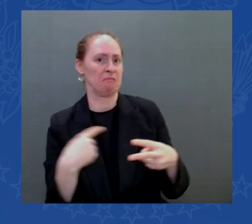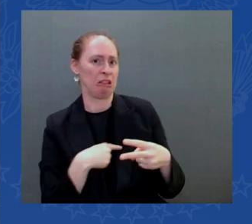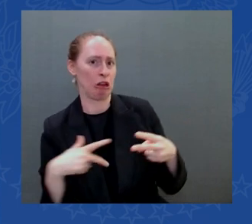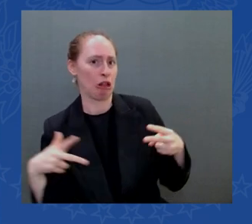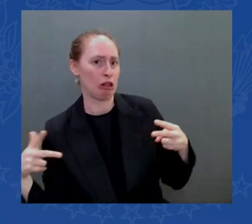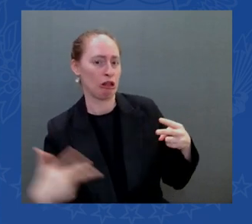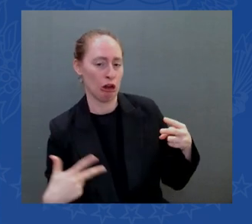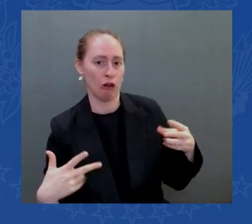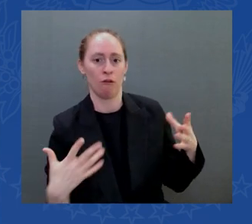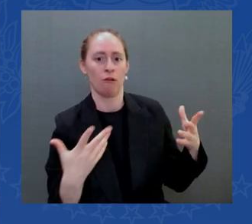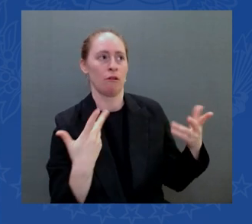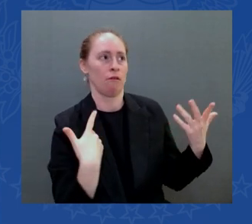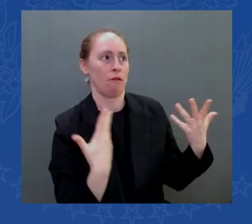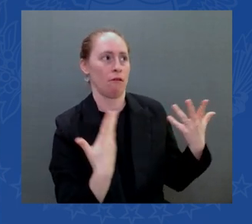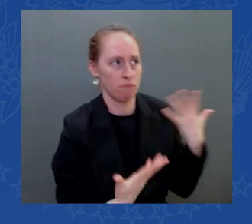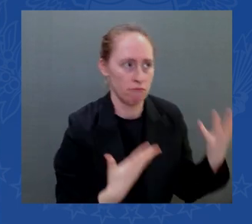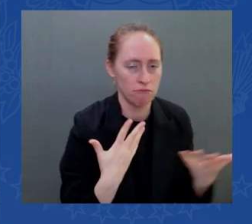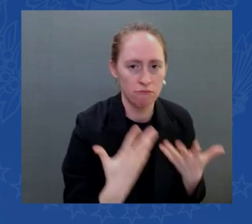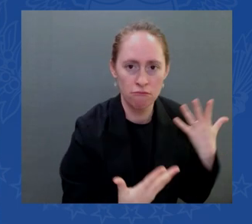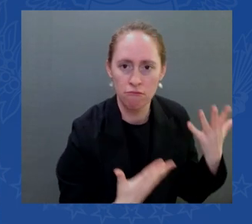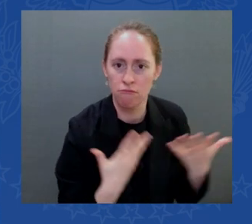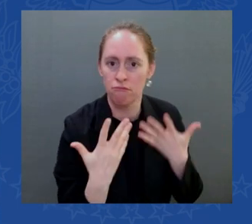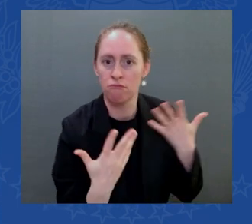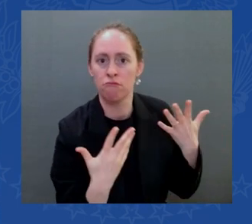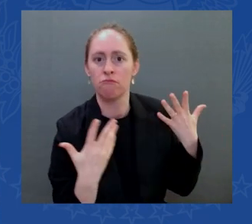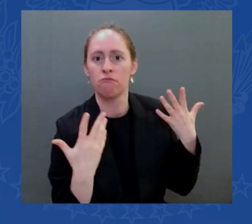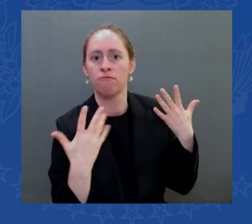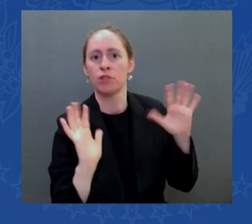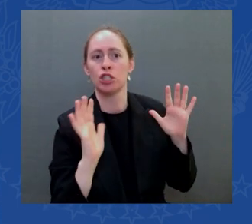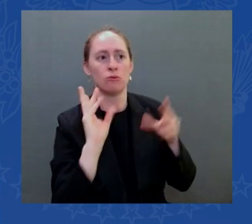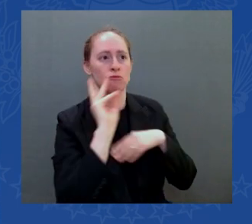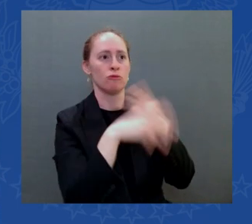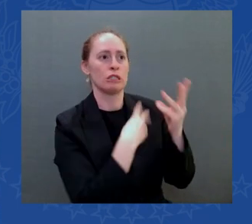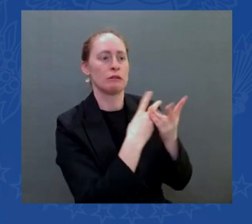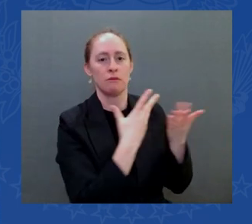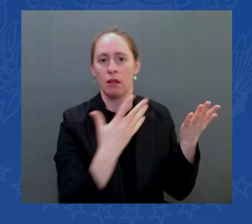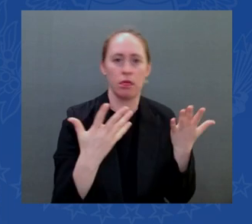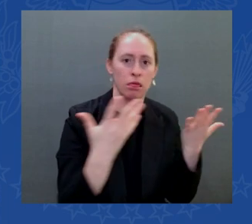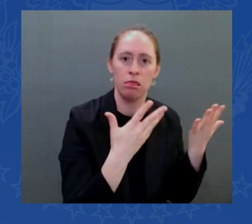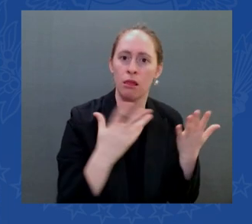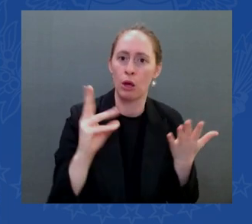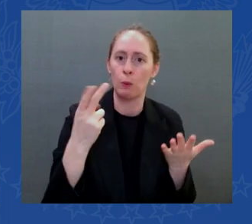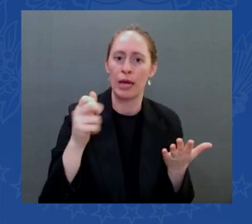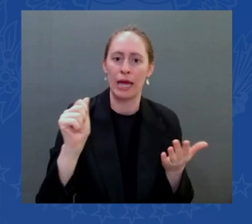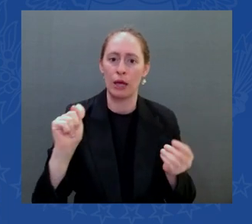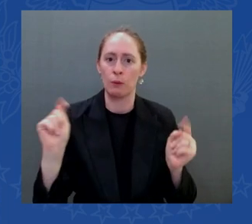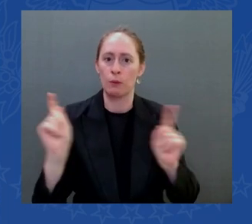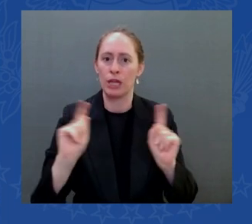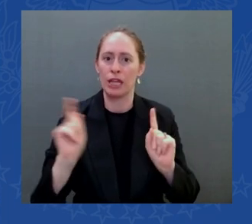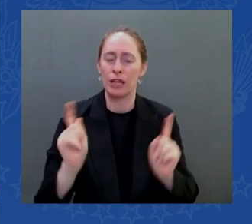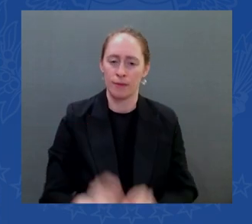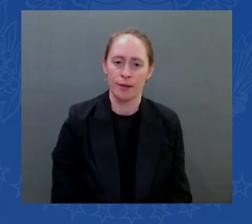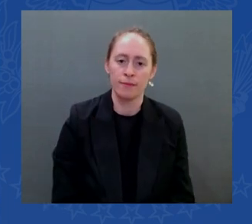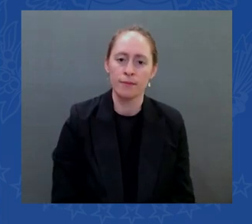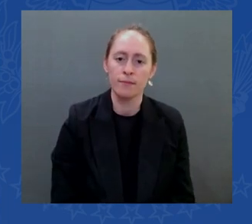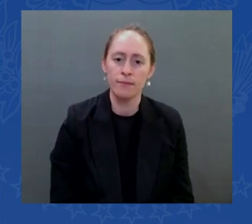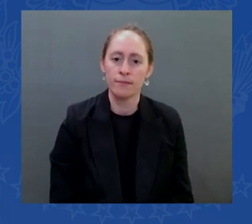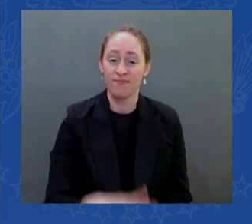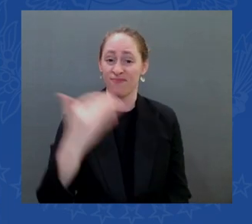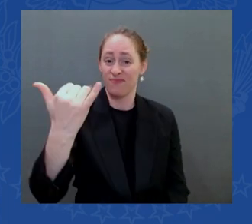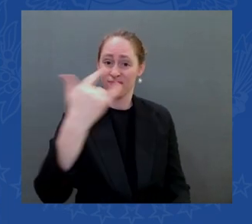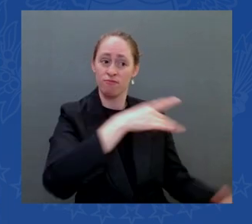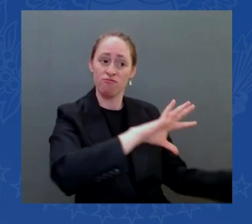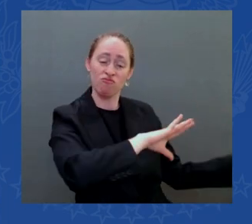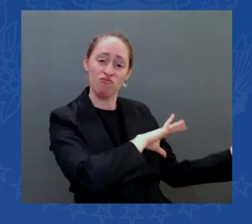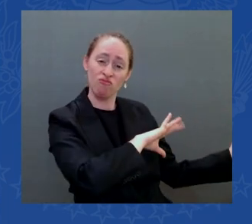price hike because of the impact on gas and energy prices i'm doing everything i can to bring down the price to address putin's price hike